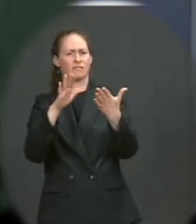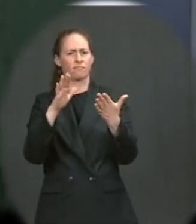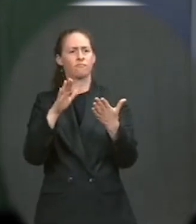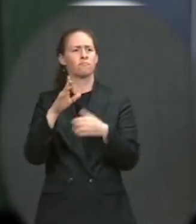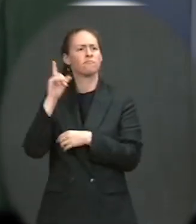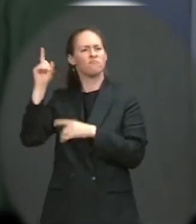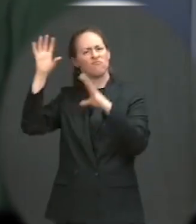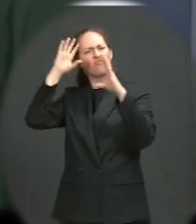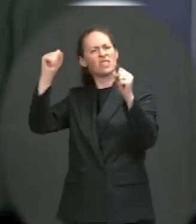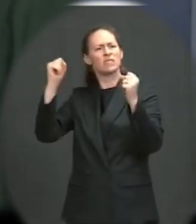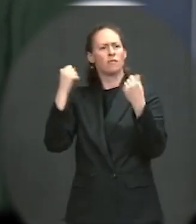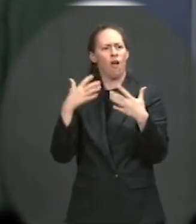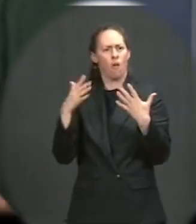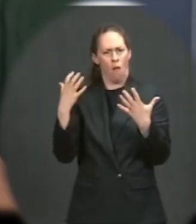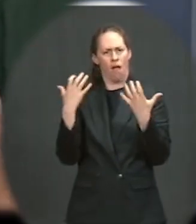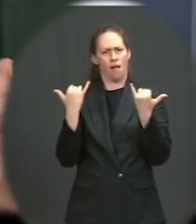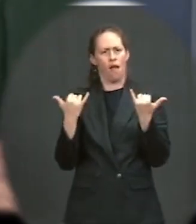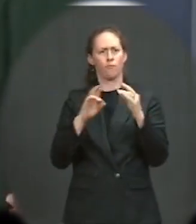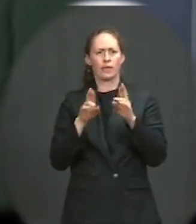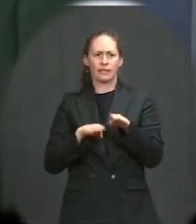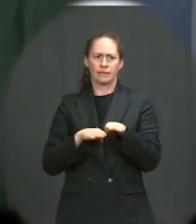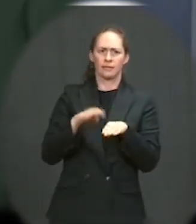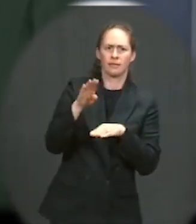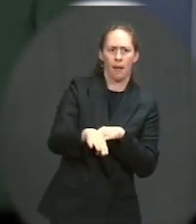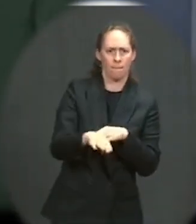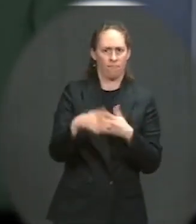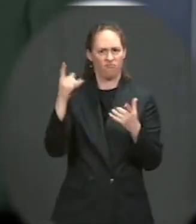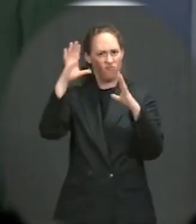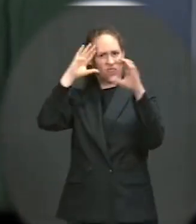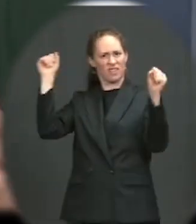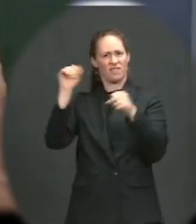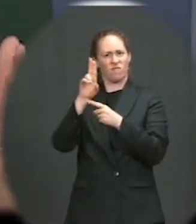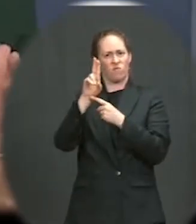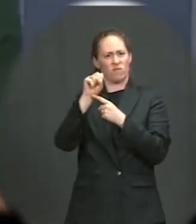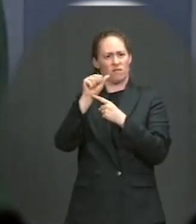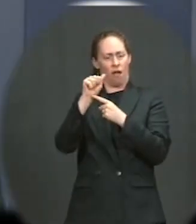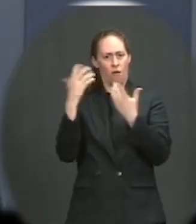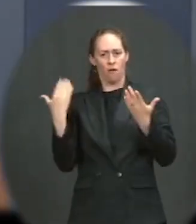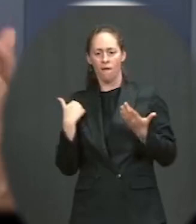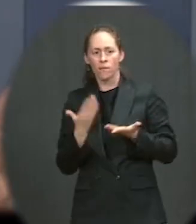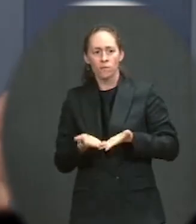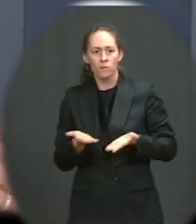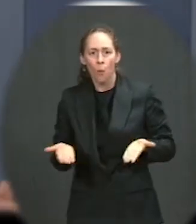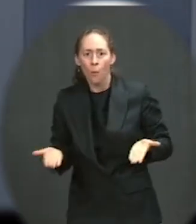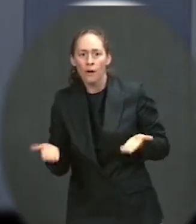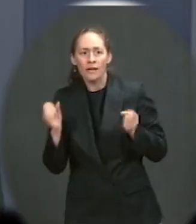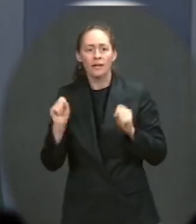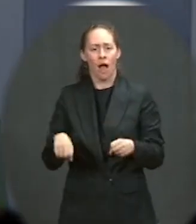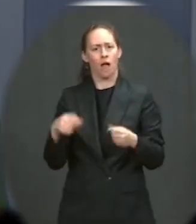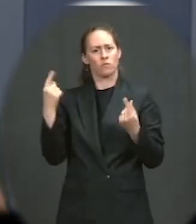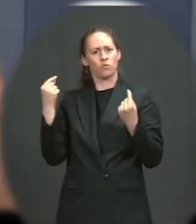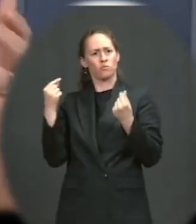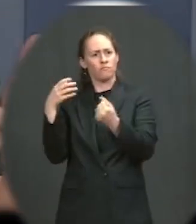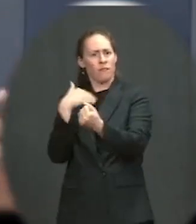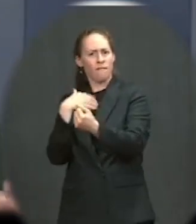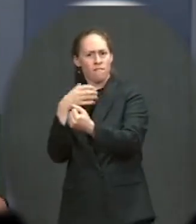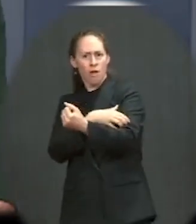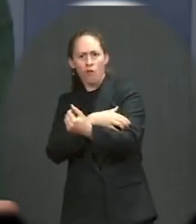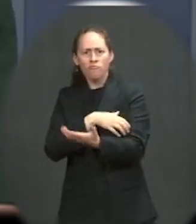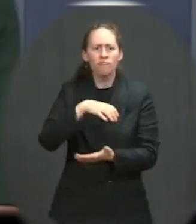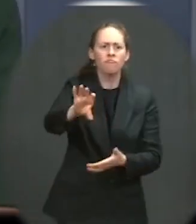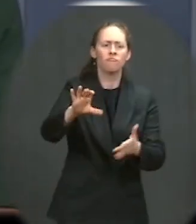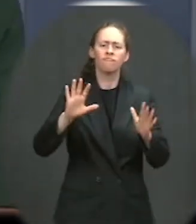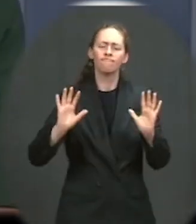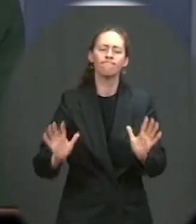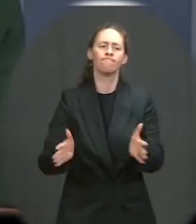as the president of the United States, using the tools he has at his disposal to empower local communities, get them the resources they need, and ensure we're putting laws